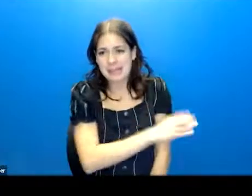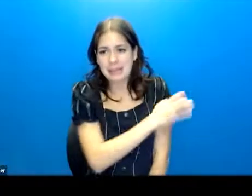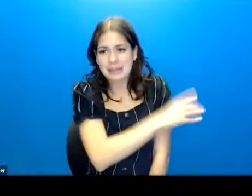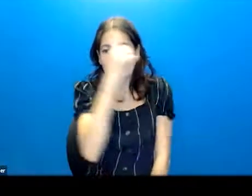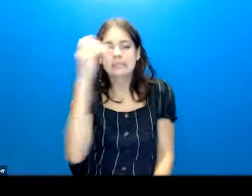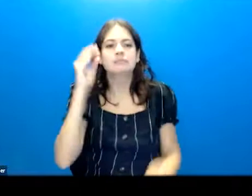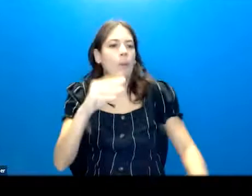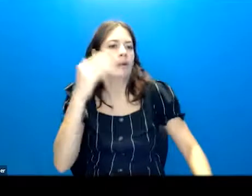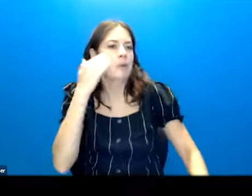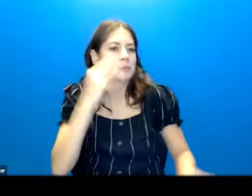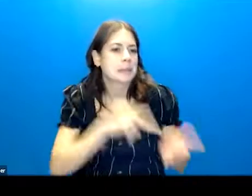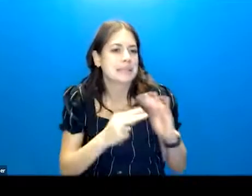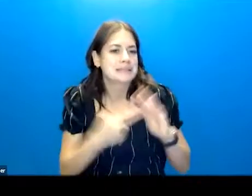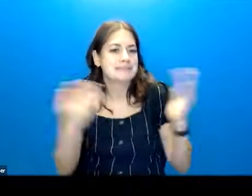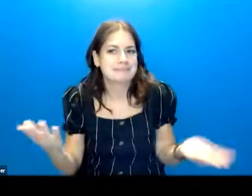one knows what it means.